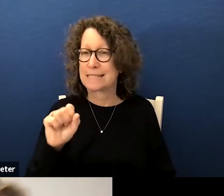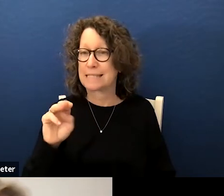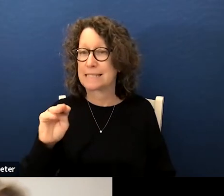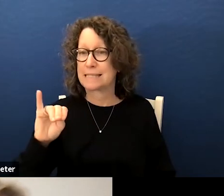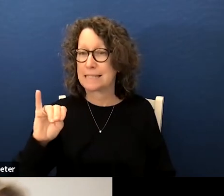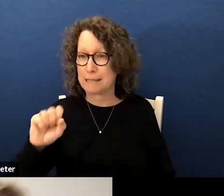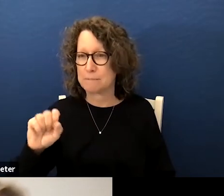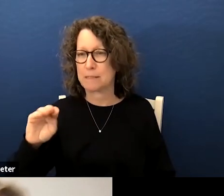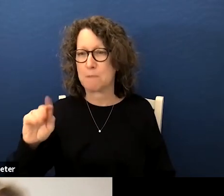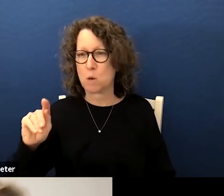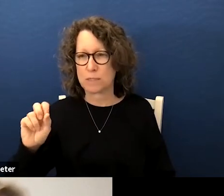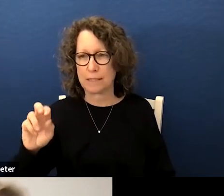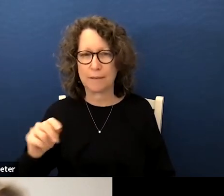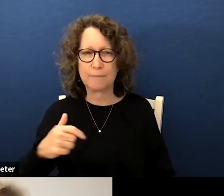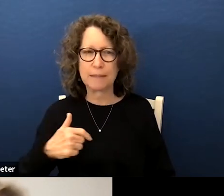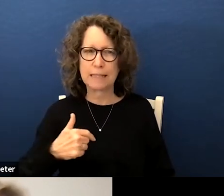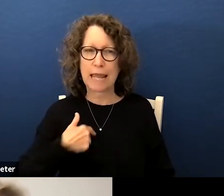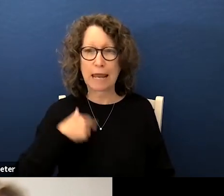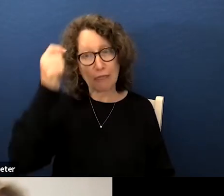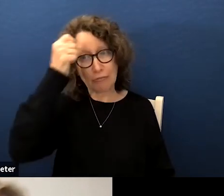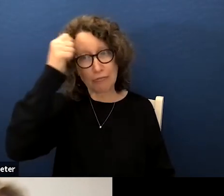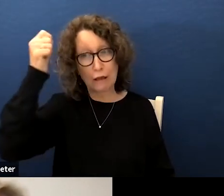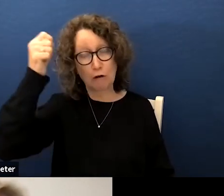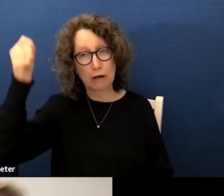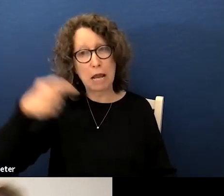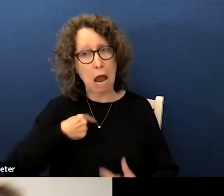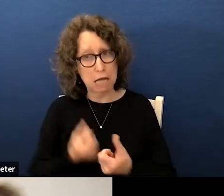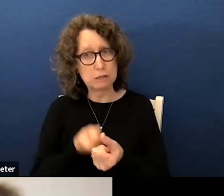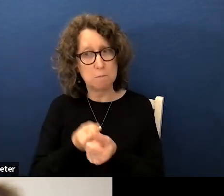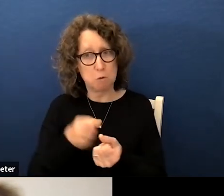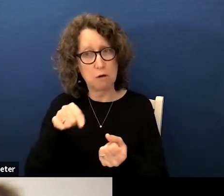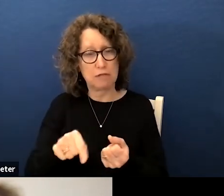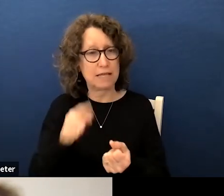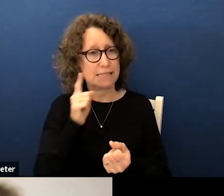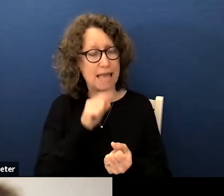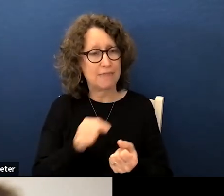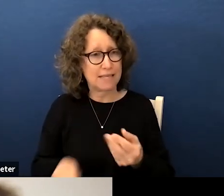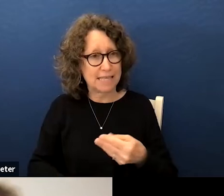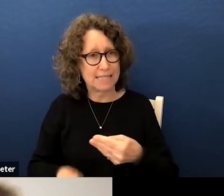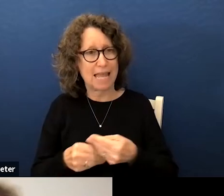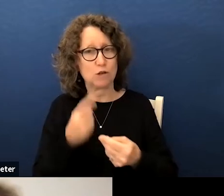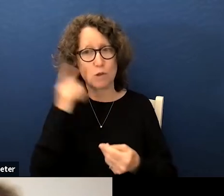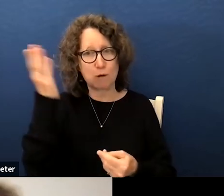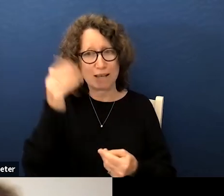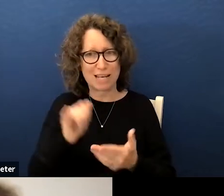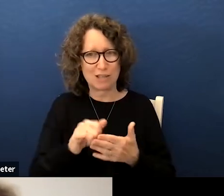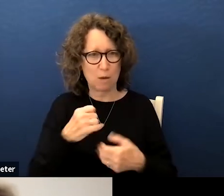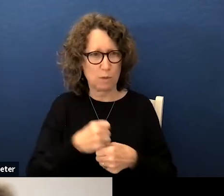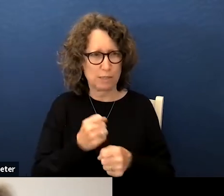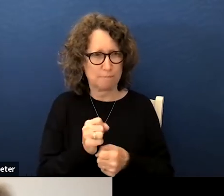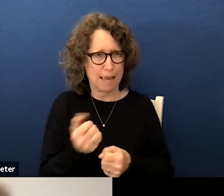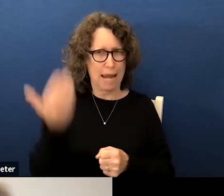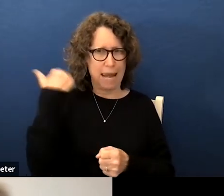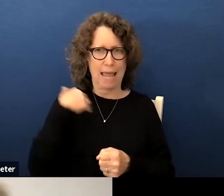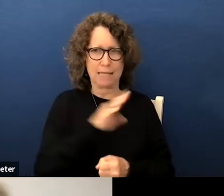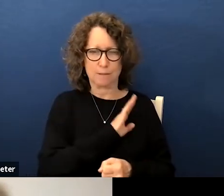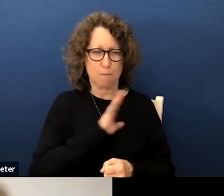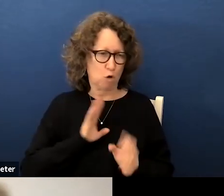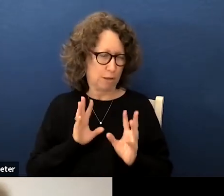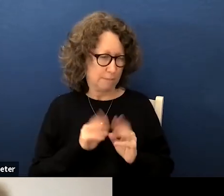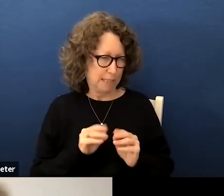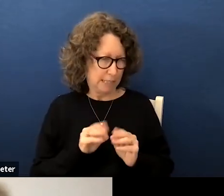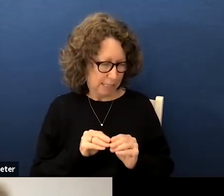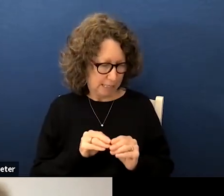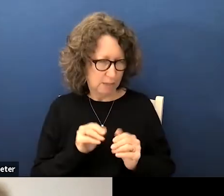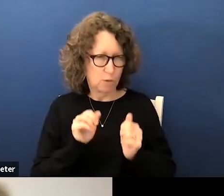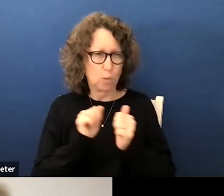thank you uh and i in theory i am in support of this and that this is tagging on to the presentation that was made last board meeting uh